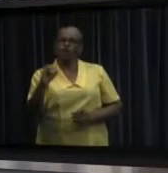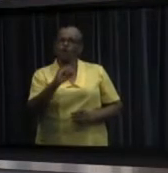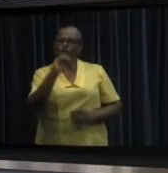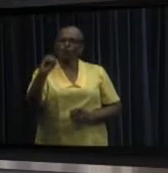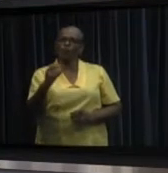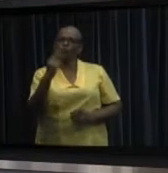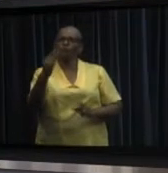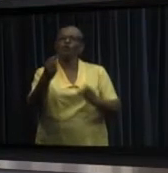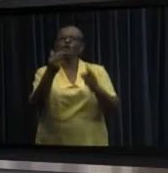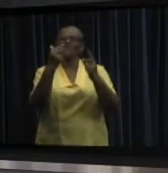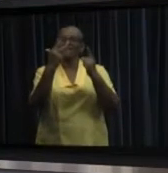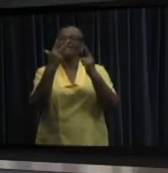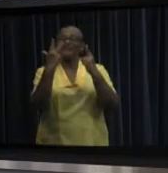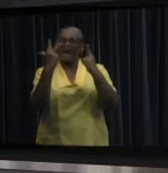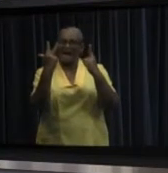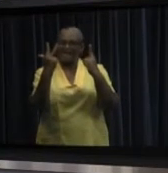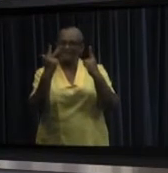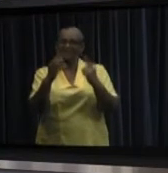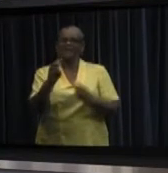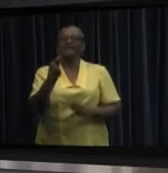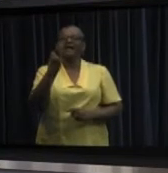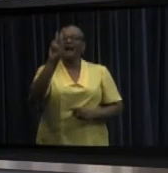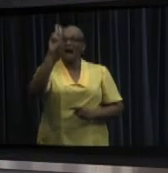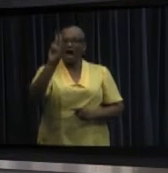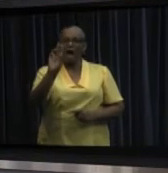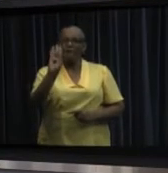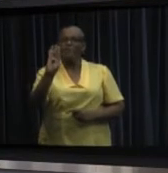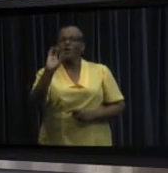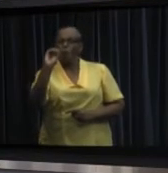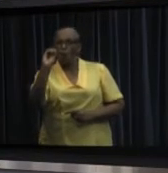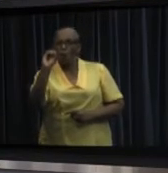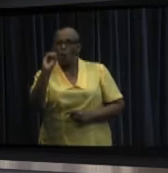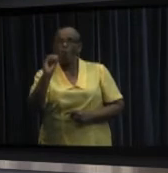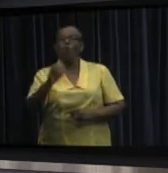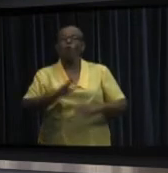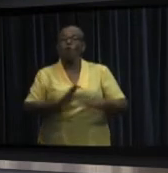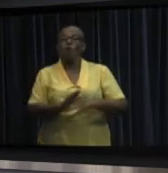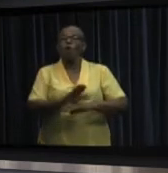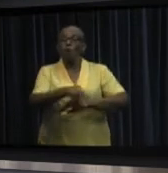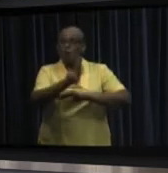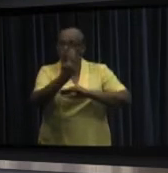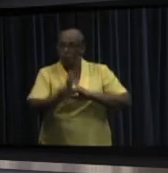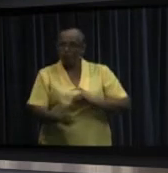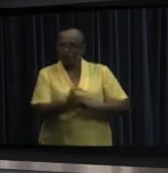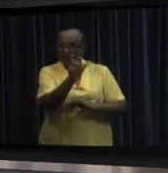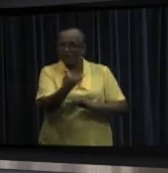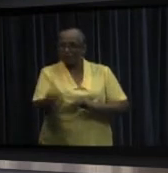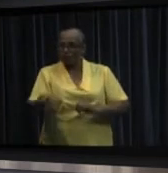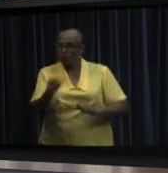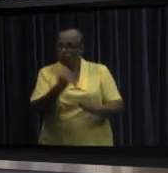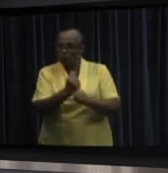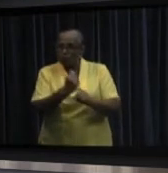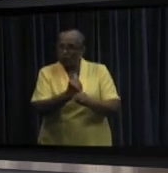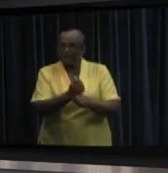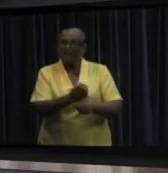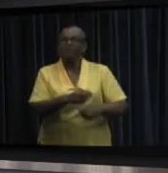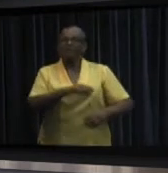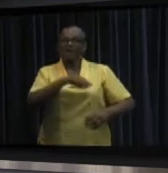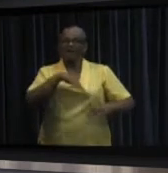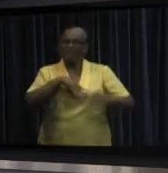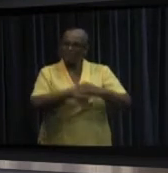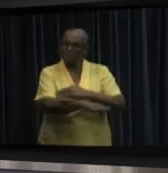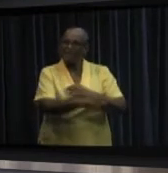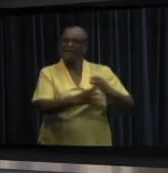And on October 1st, 2018, the higher vocational education training for civil servants